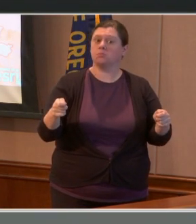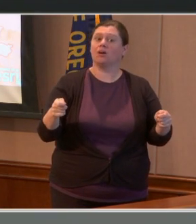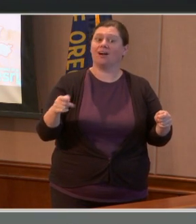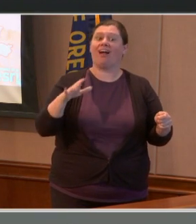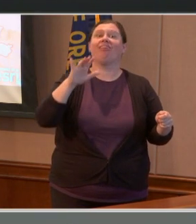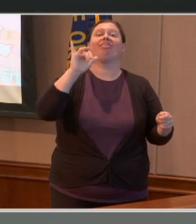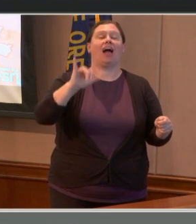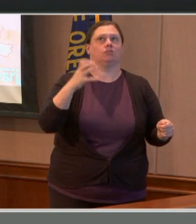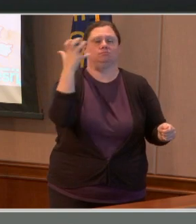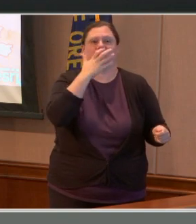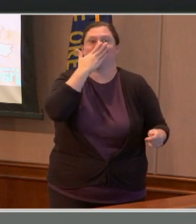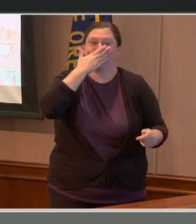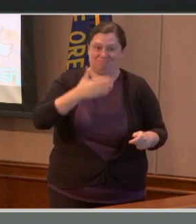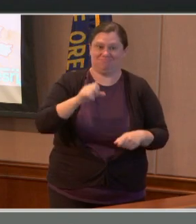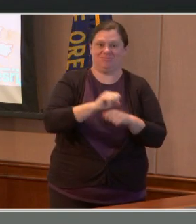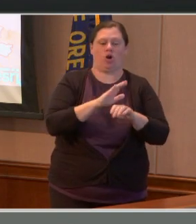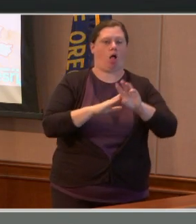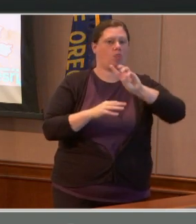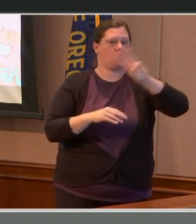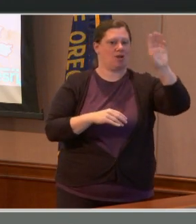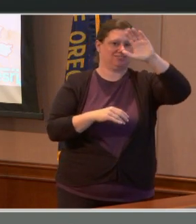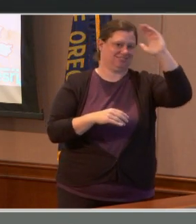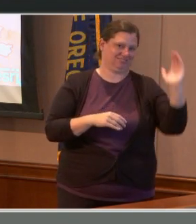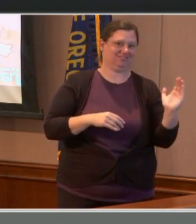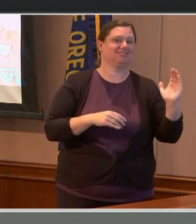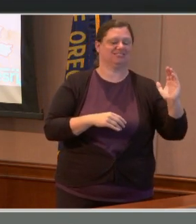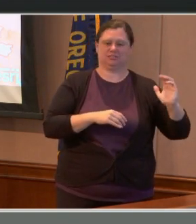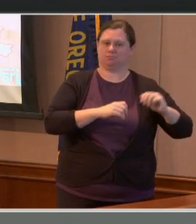in place with a line.